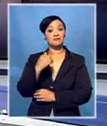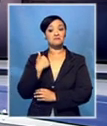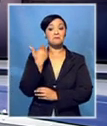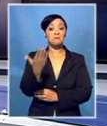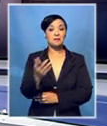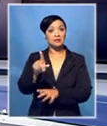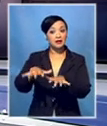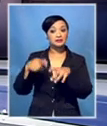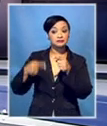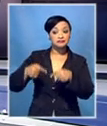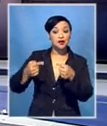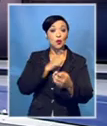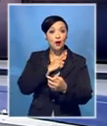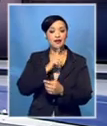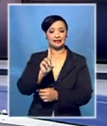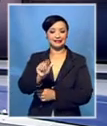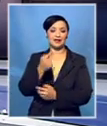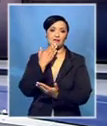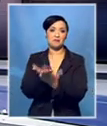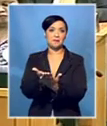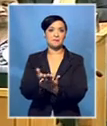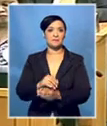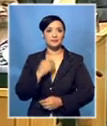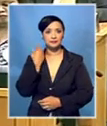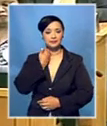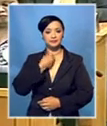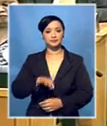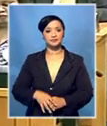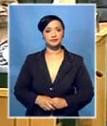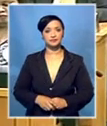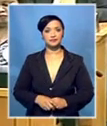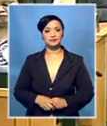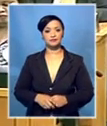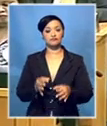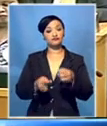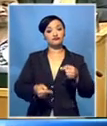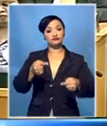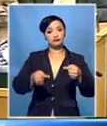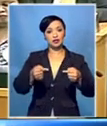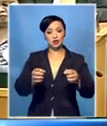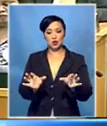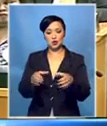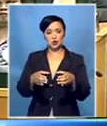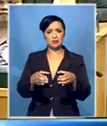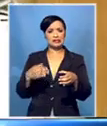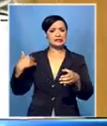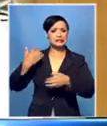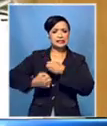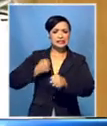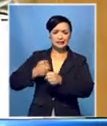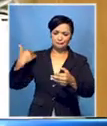was tabled by the Democratic Alliance. The official opposition has been at it for years.